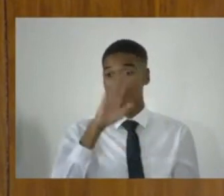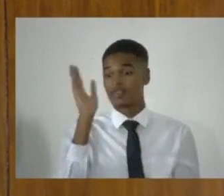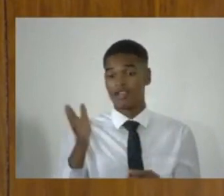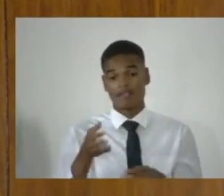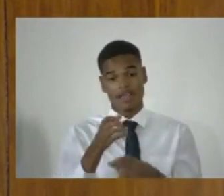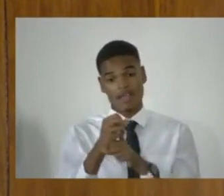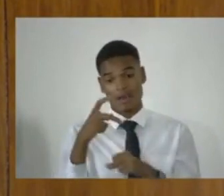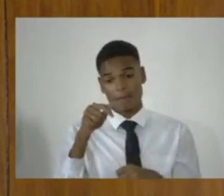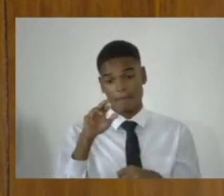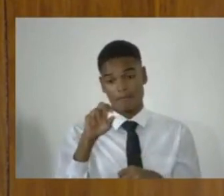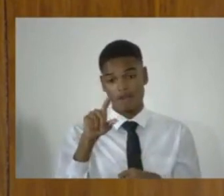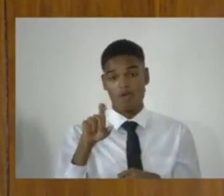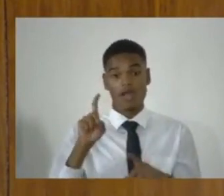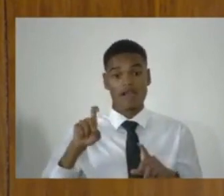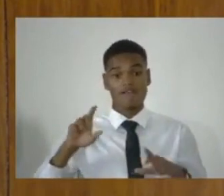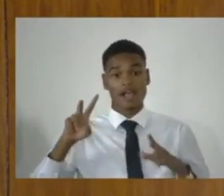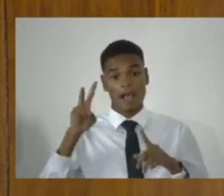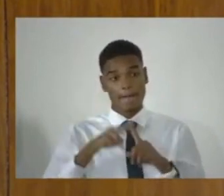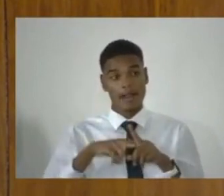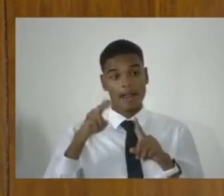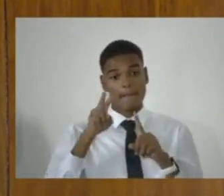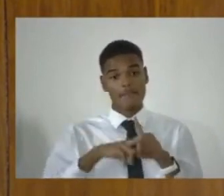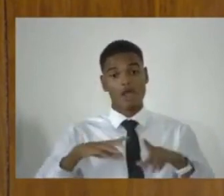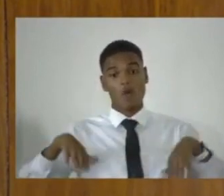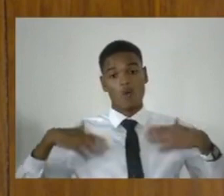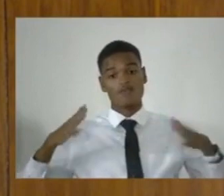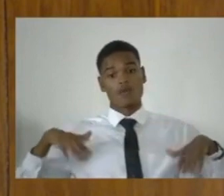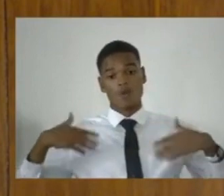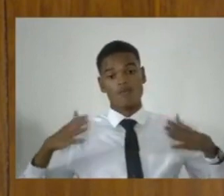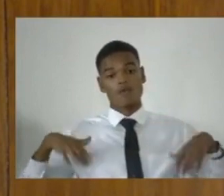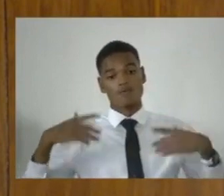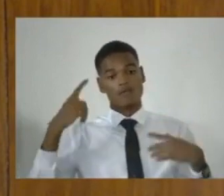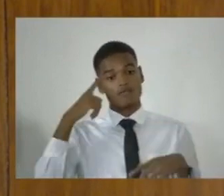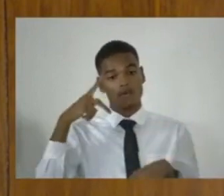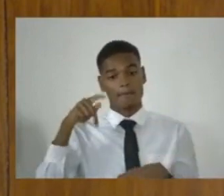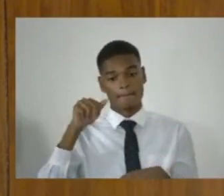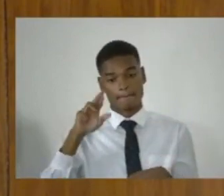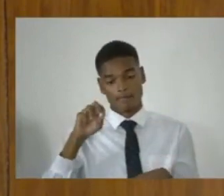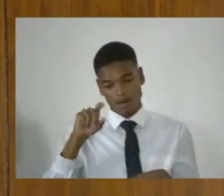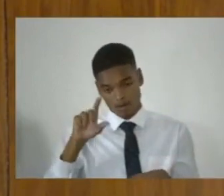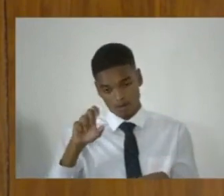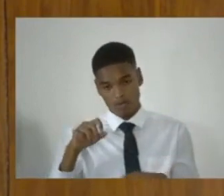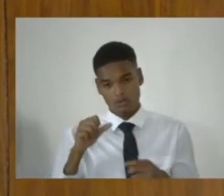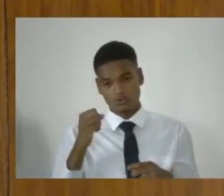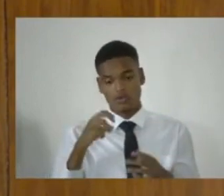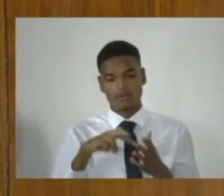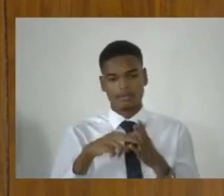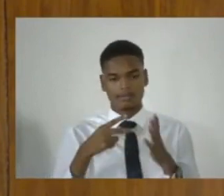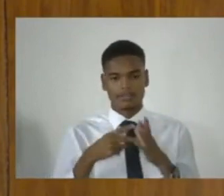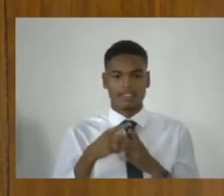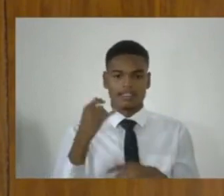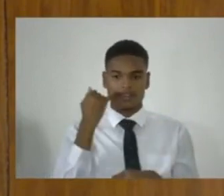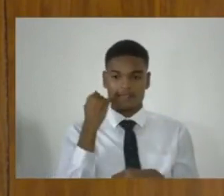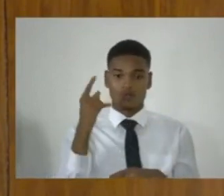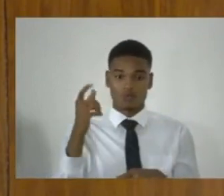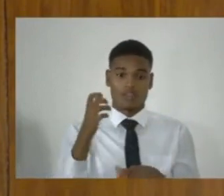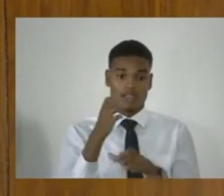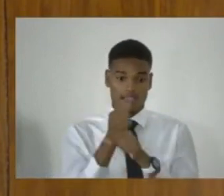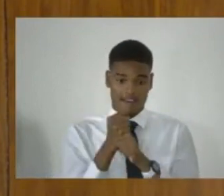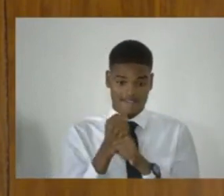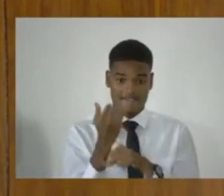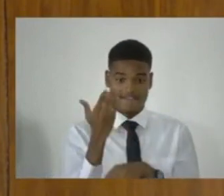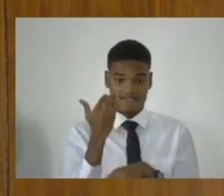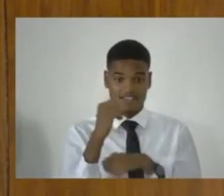apply and apply and apply. So, one shouldn't treat 15 years as the minimum.